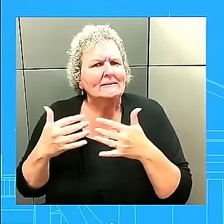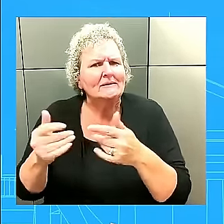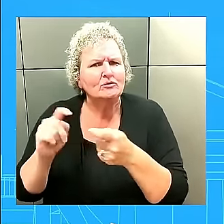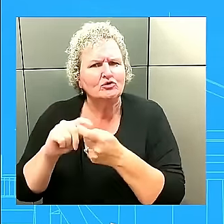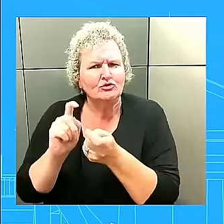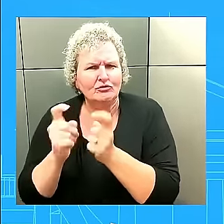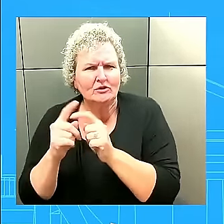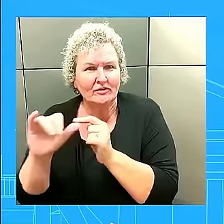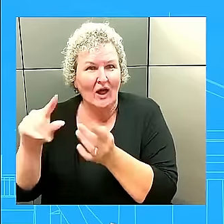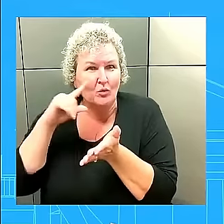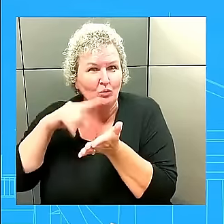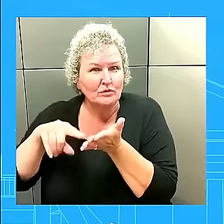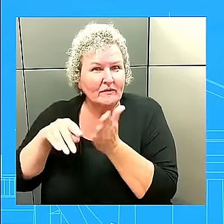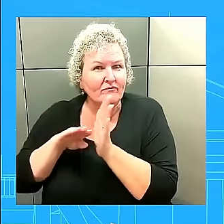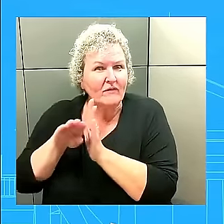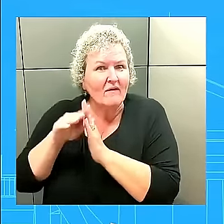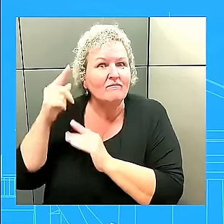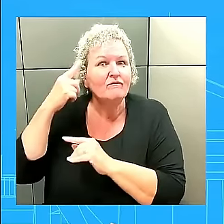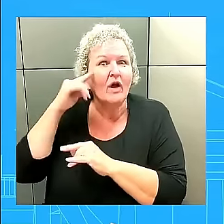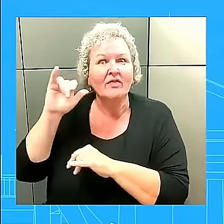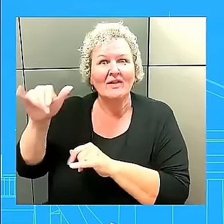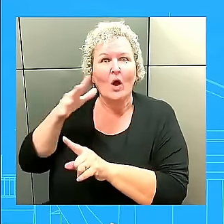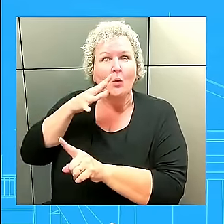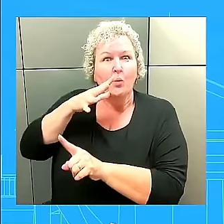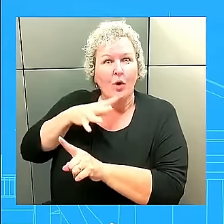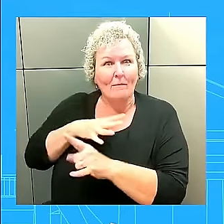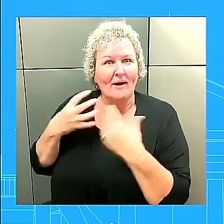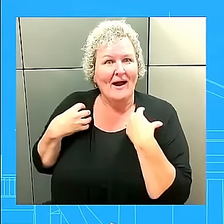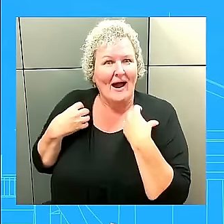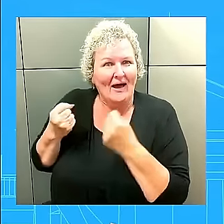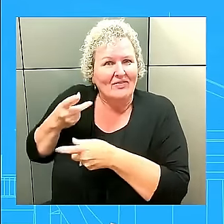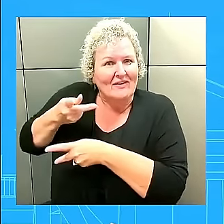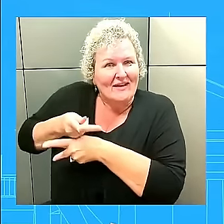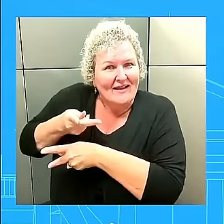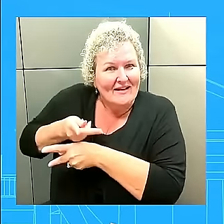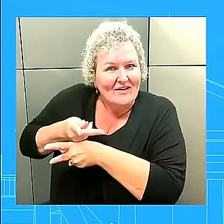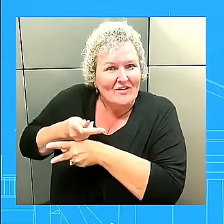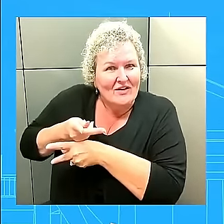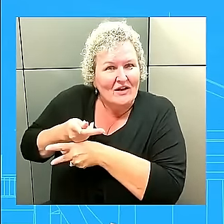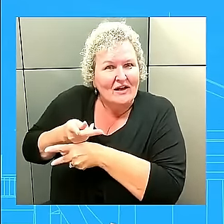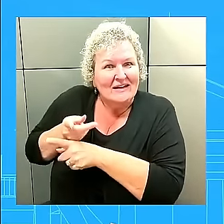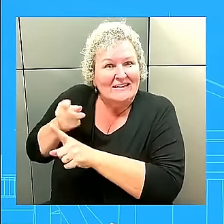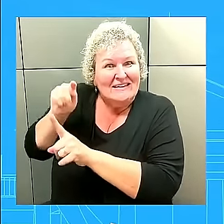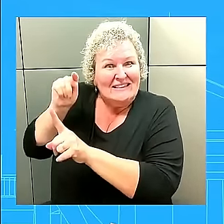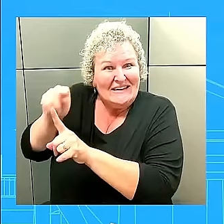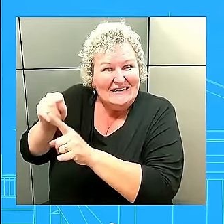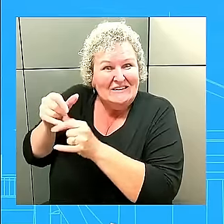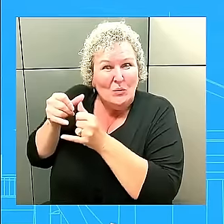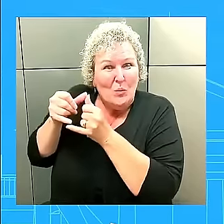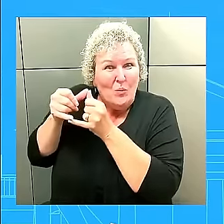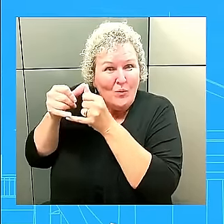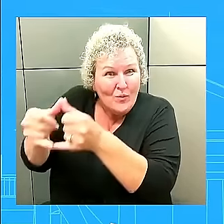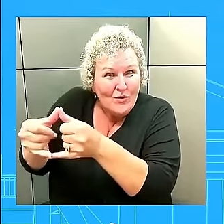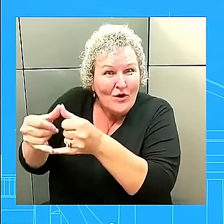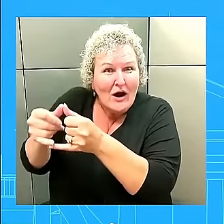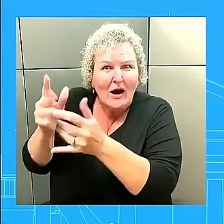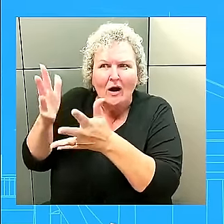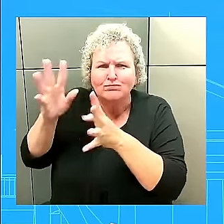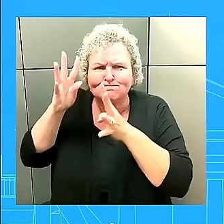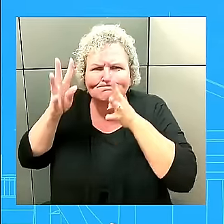advance bold solutions to diseases and conditions that affect women uniquely, disproportionately, and differently.